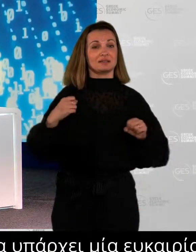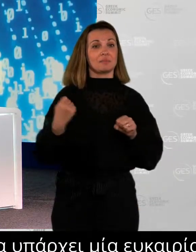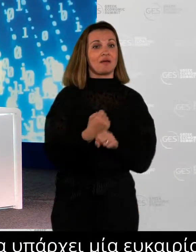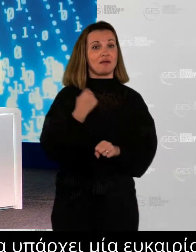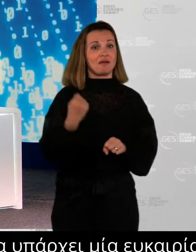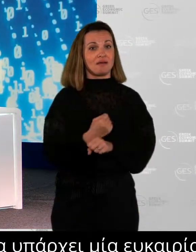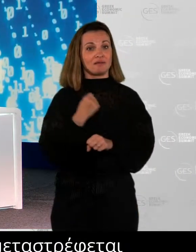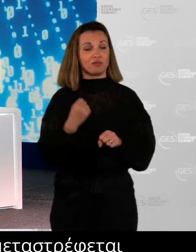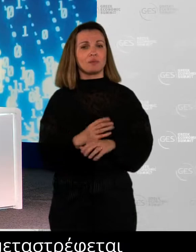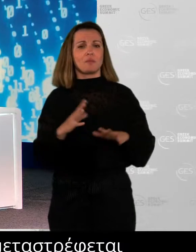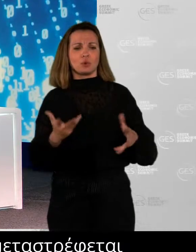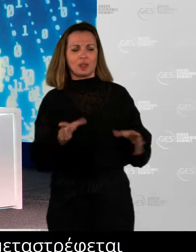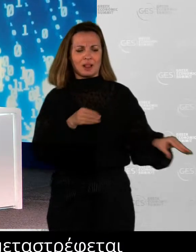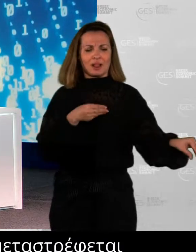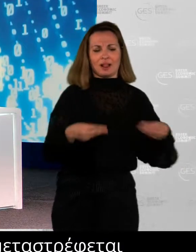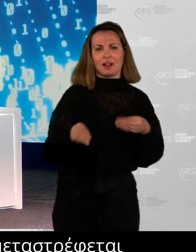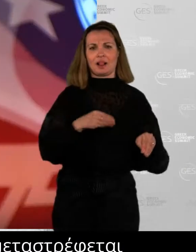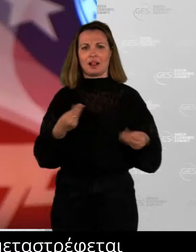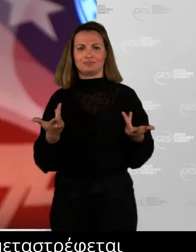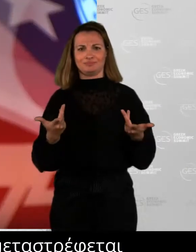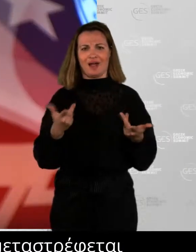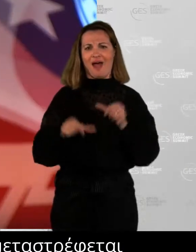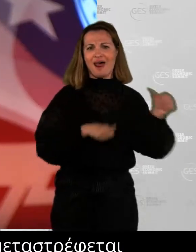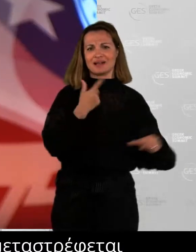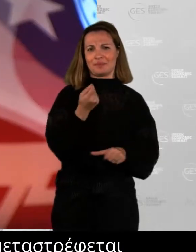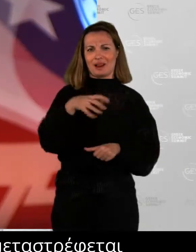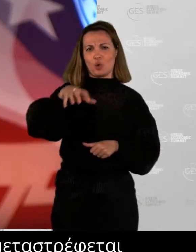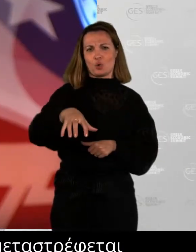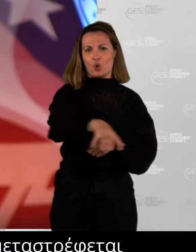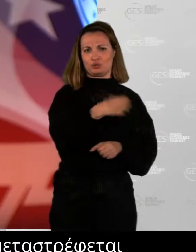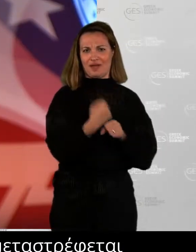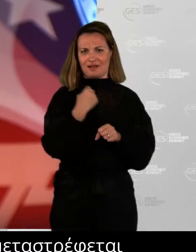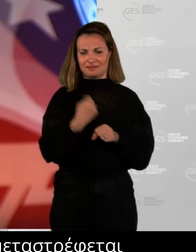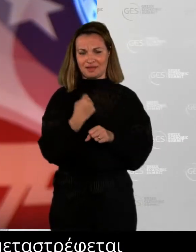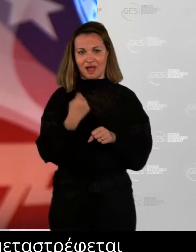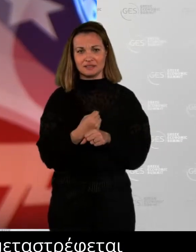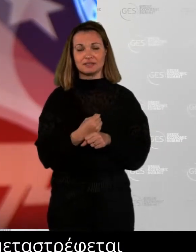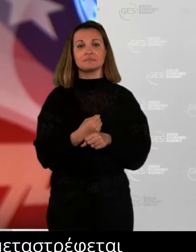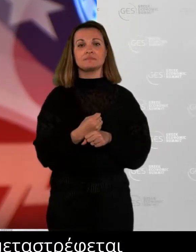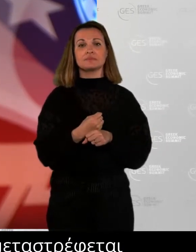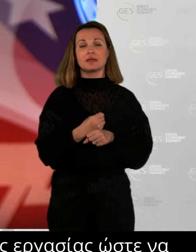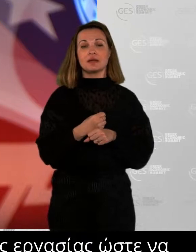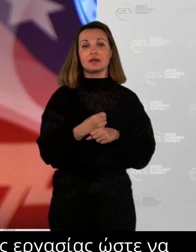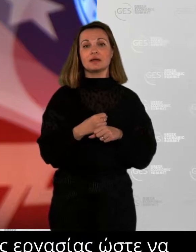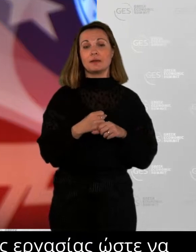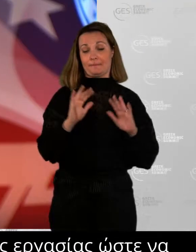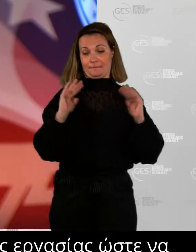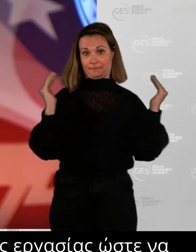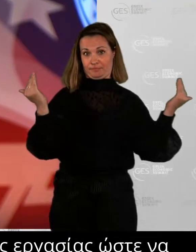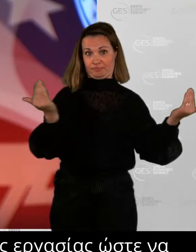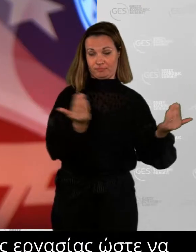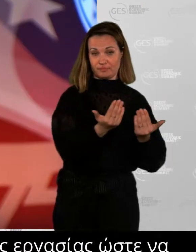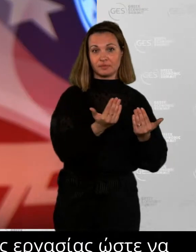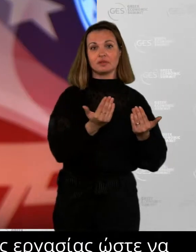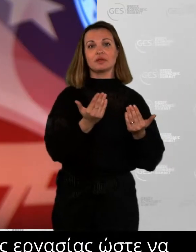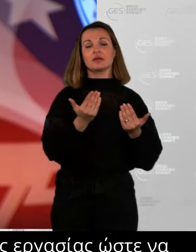we reduce our workspace and overall cost at the end. However, I think there is a hidden challenge